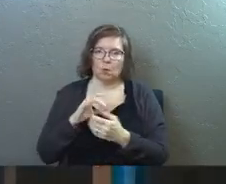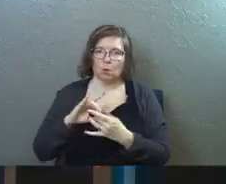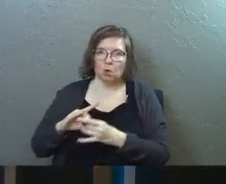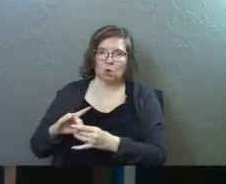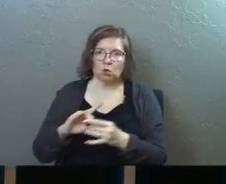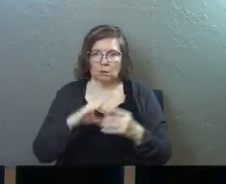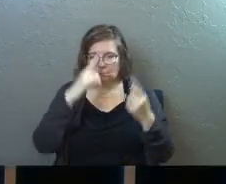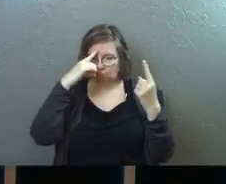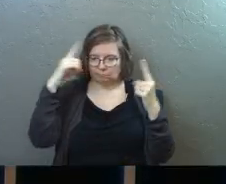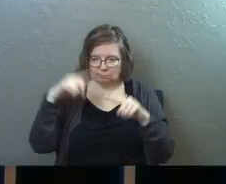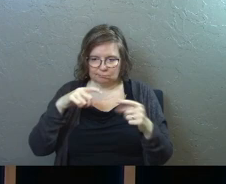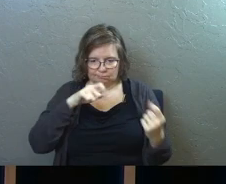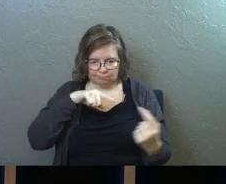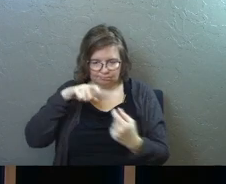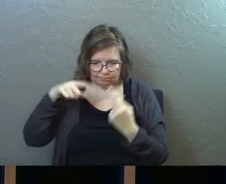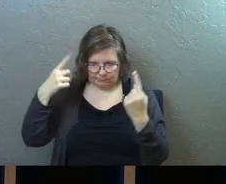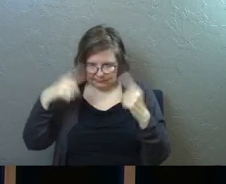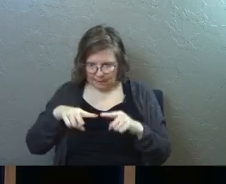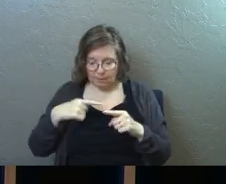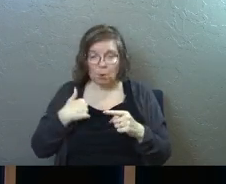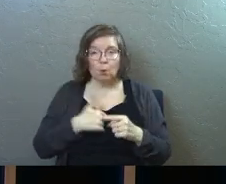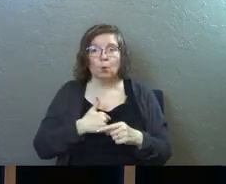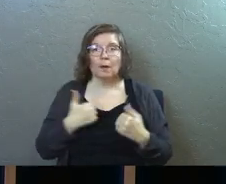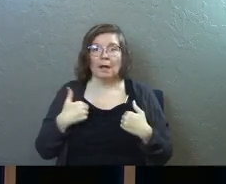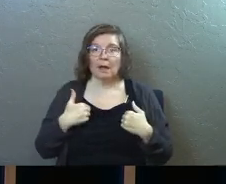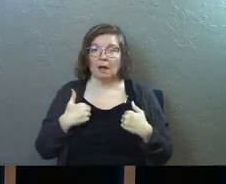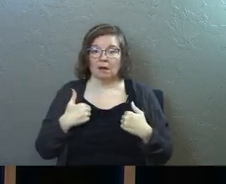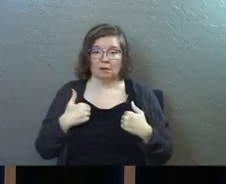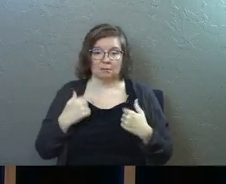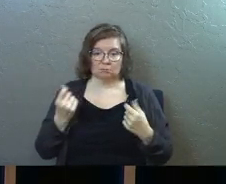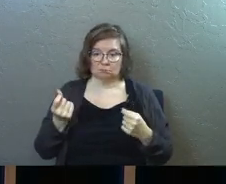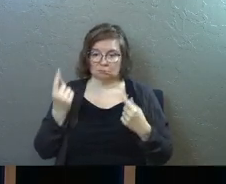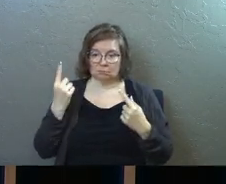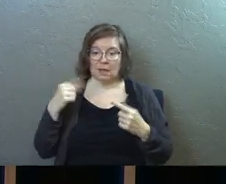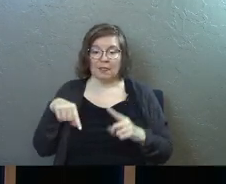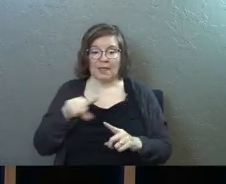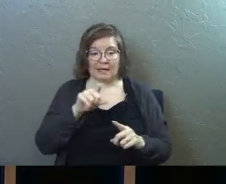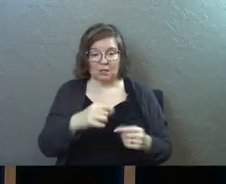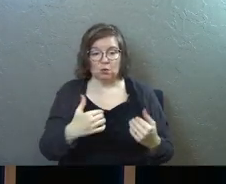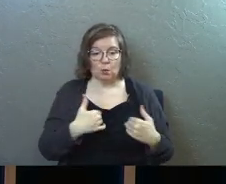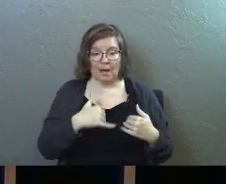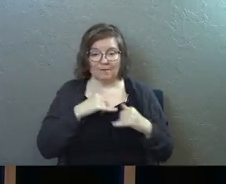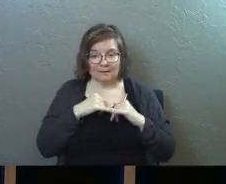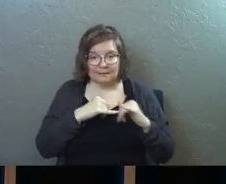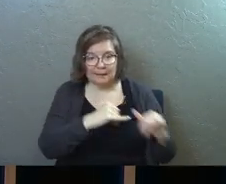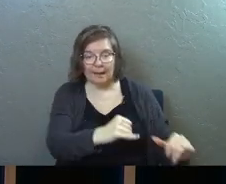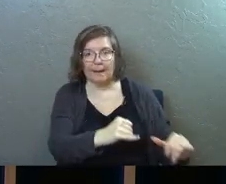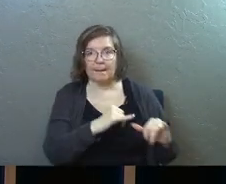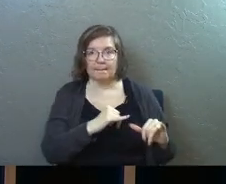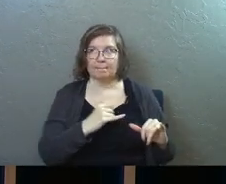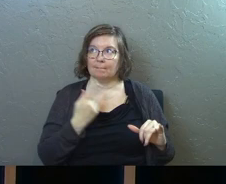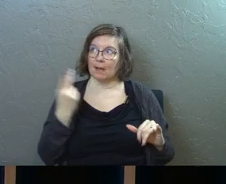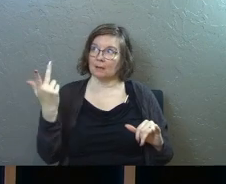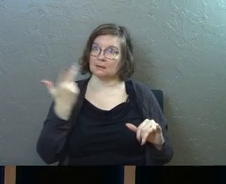like-minded one heart one mind we've got this down they need to have it like we do